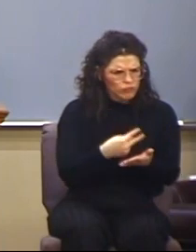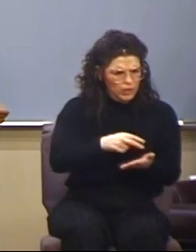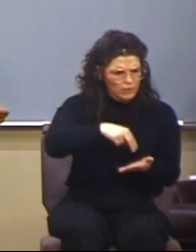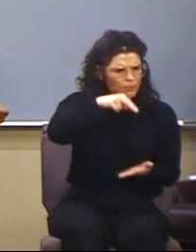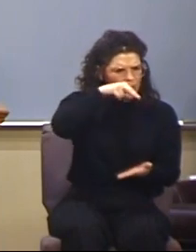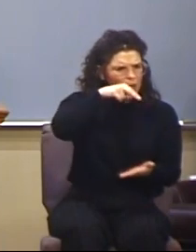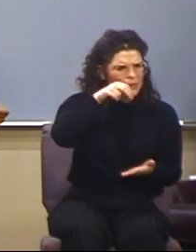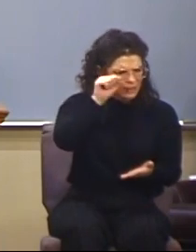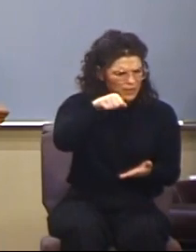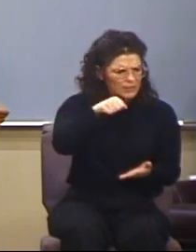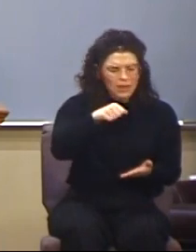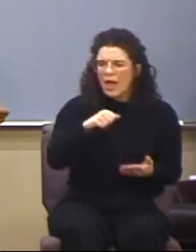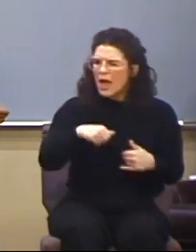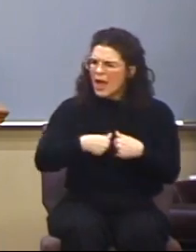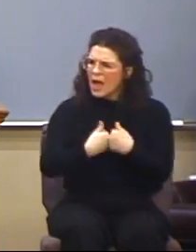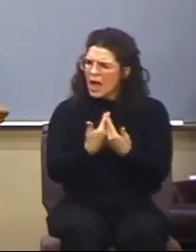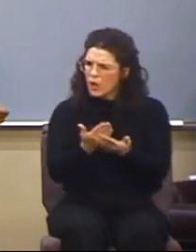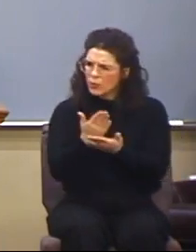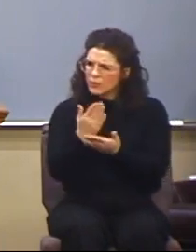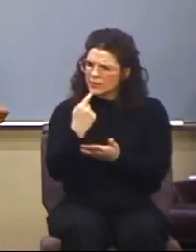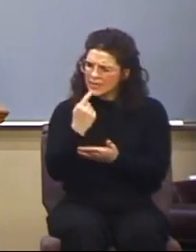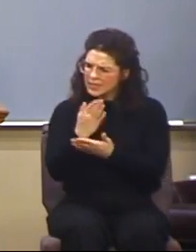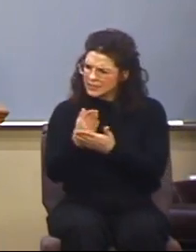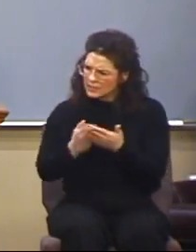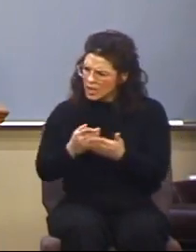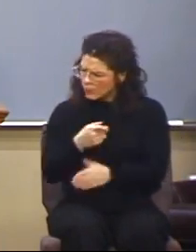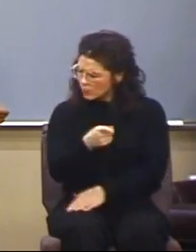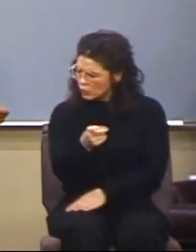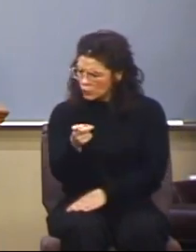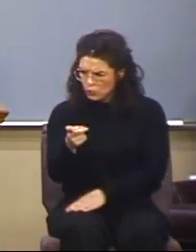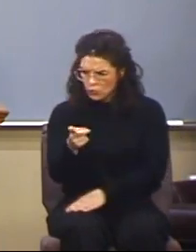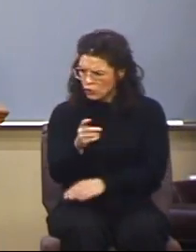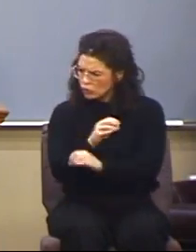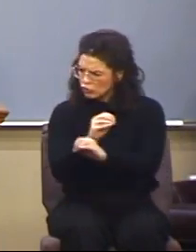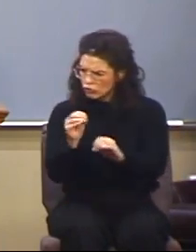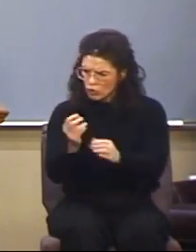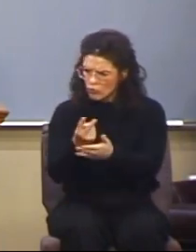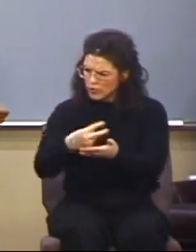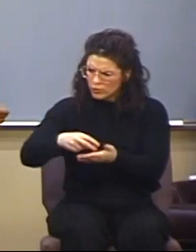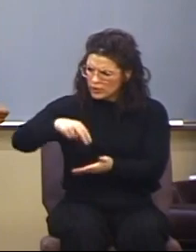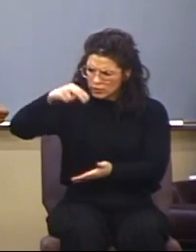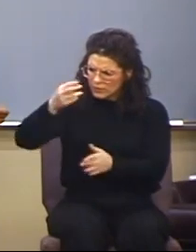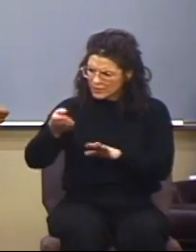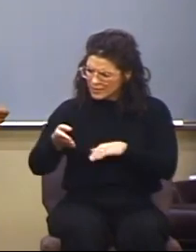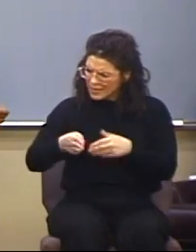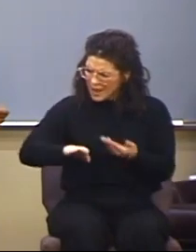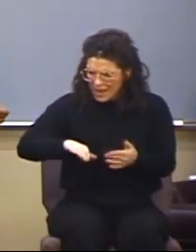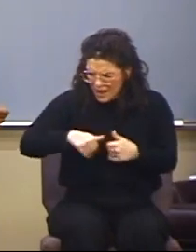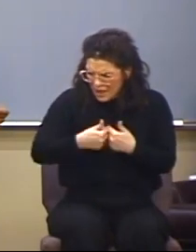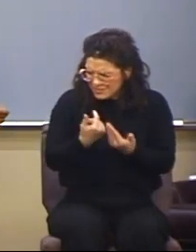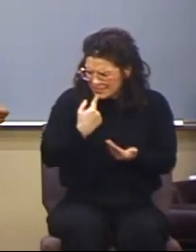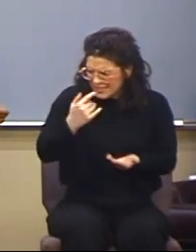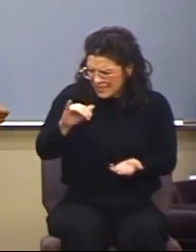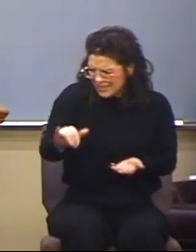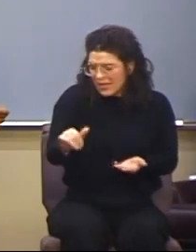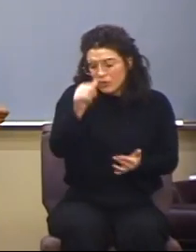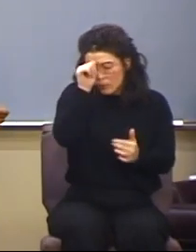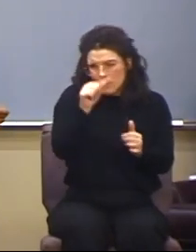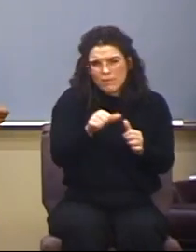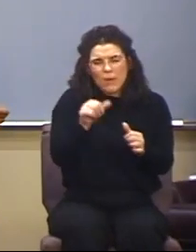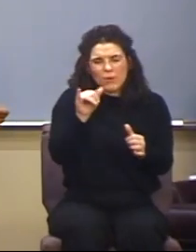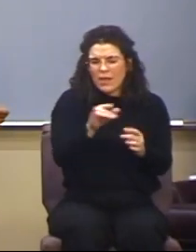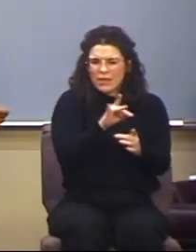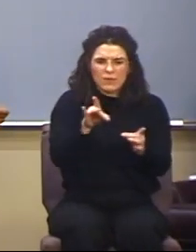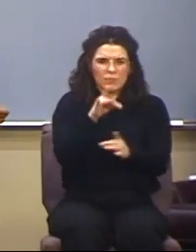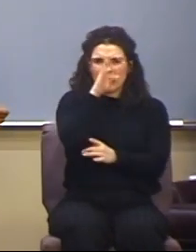is no resurrection of the dead? Just remember this. When Paul says the Spirit of God would